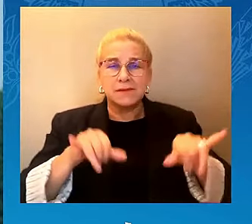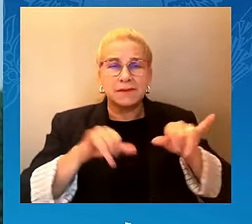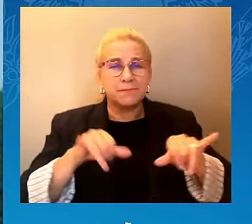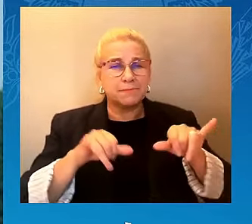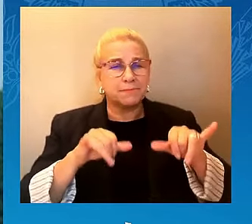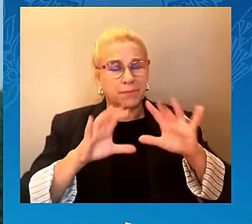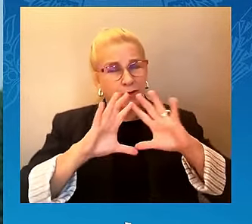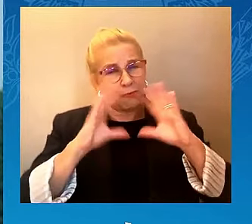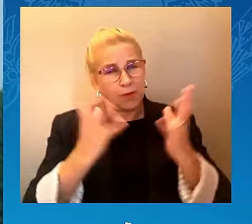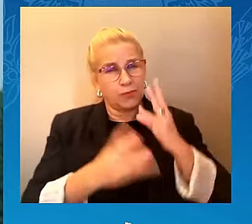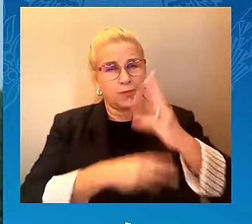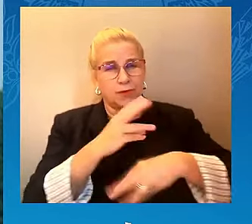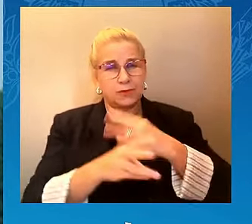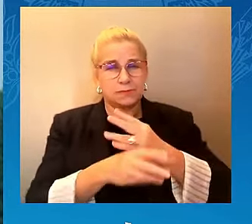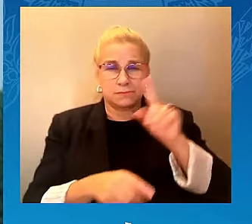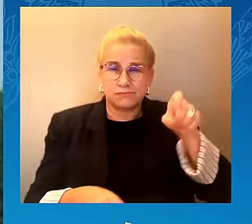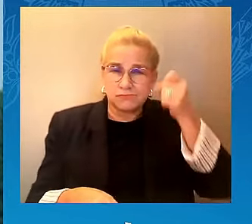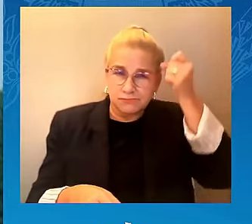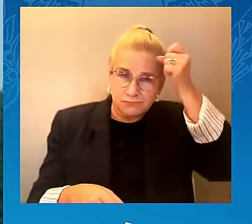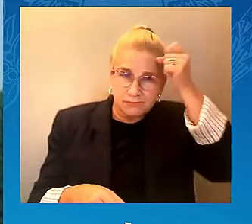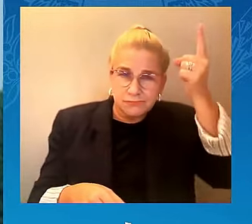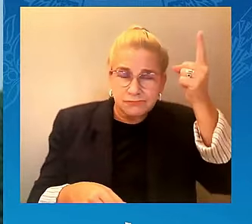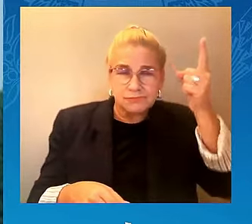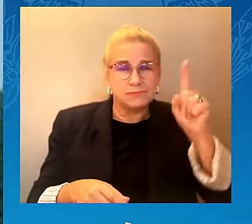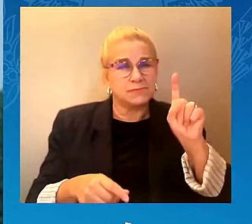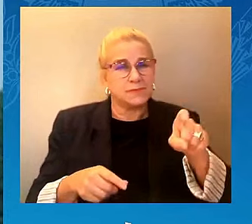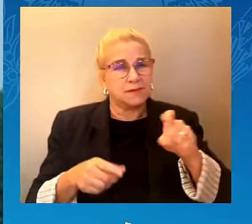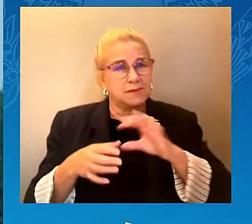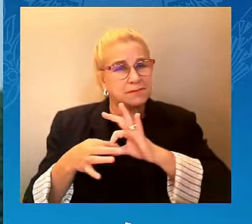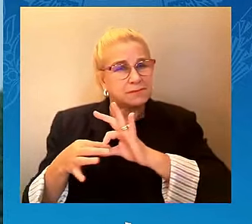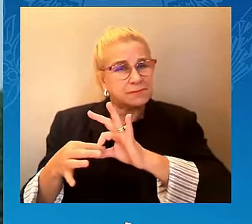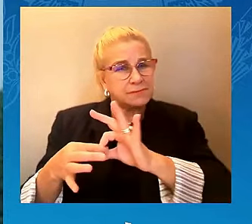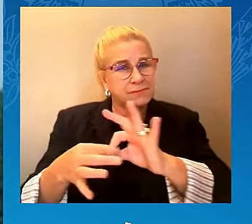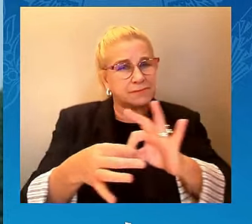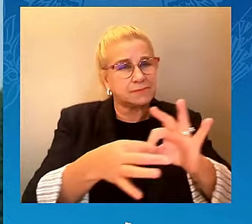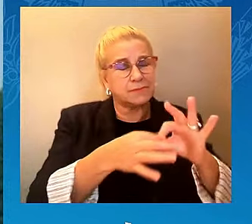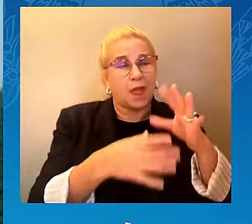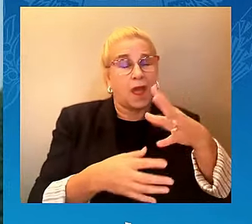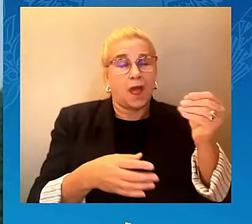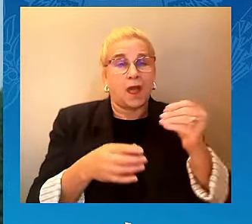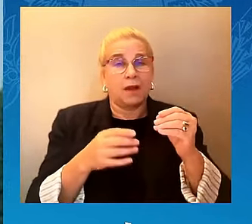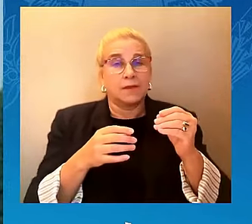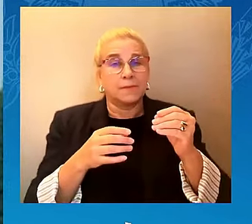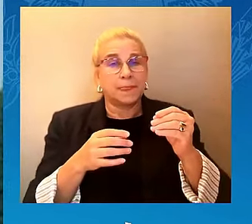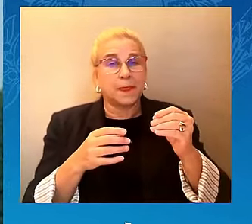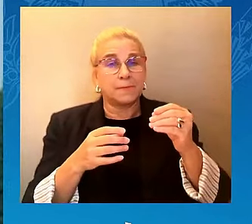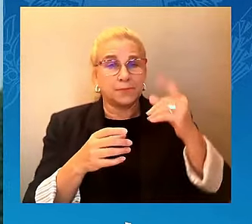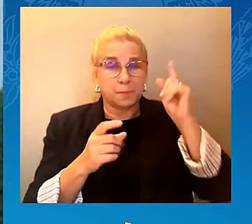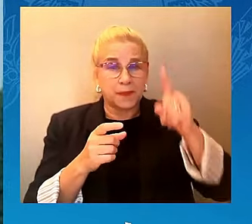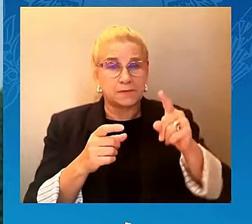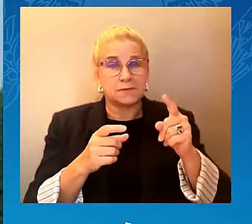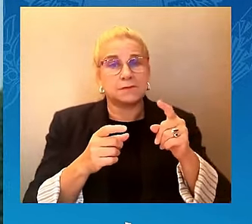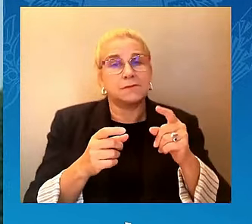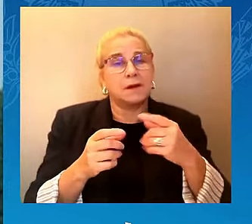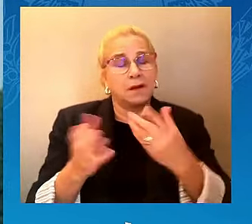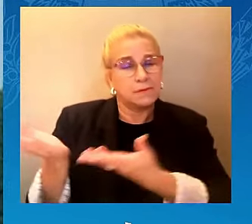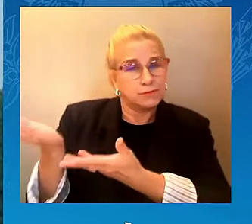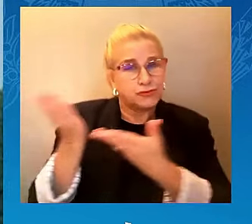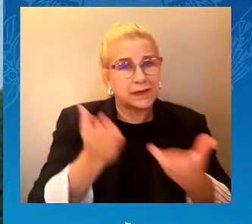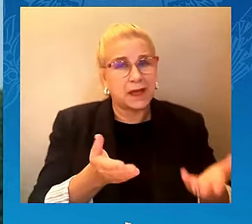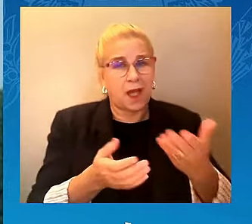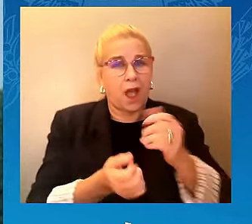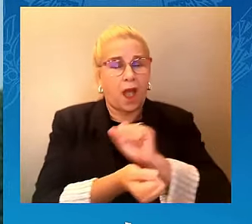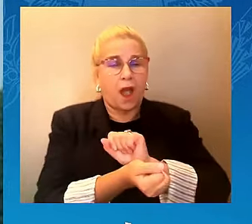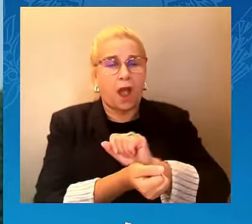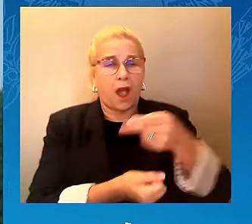the hostages held in Gaza with their families. And I will never stop fighting for the release of all